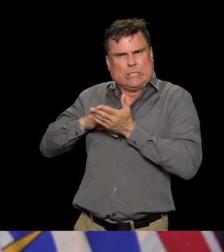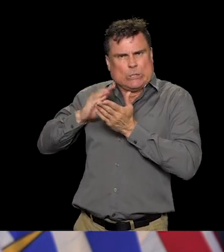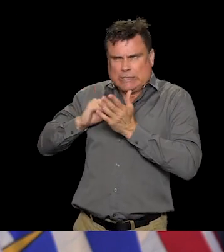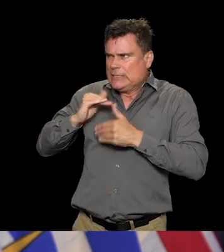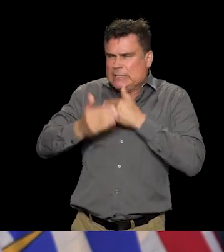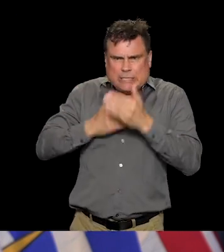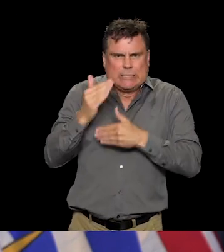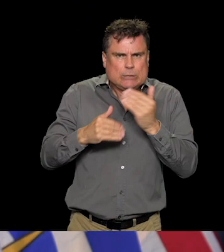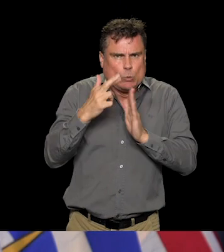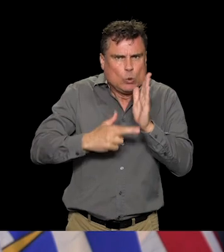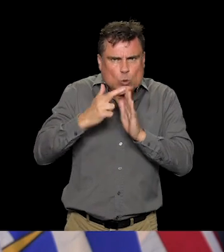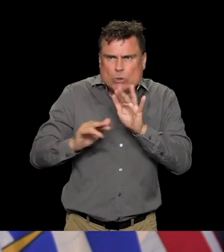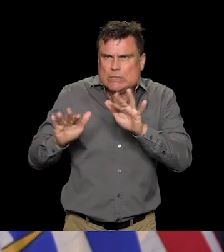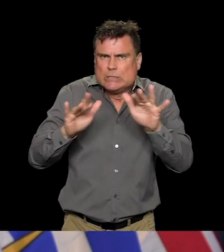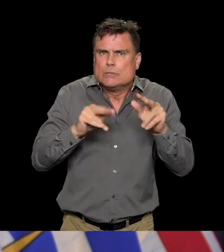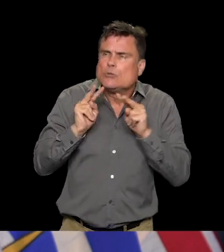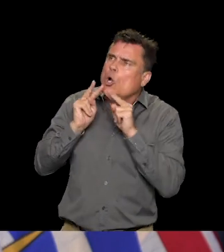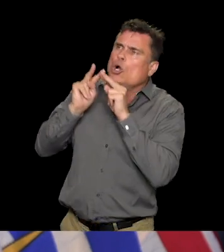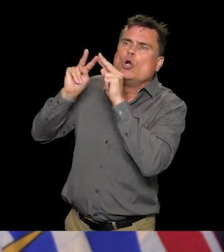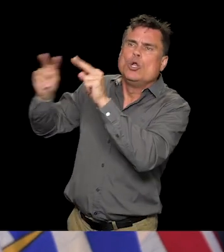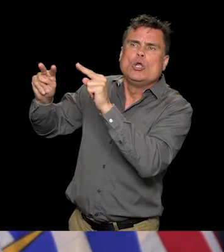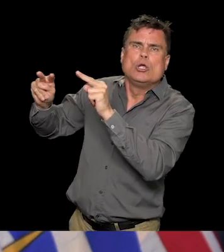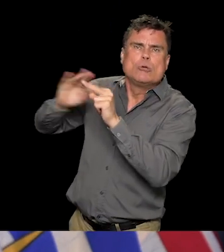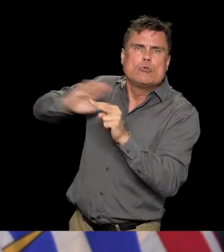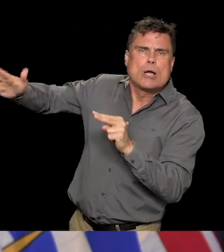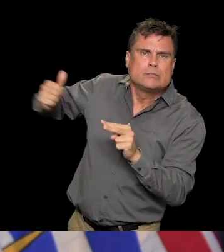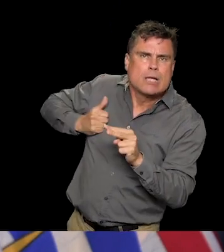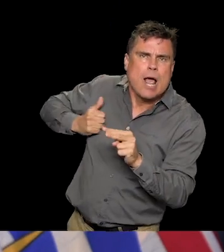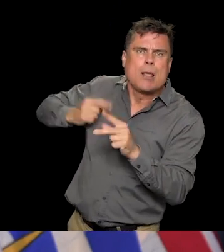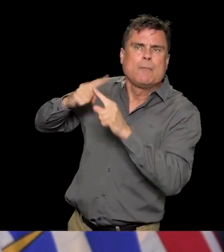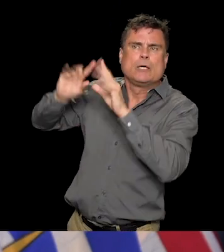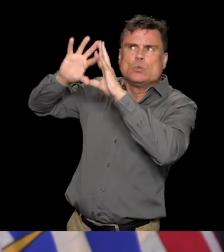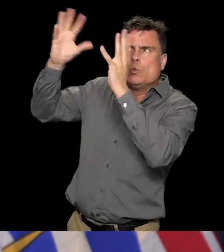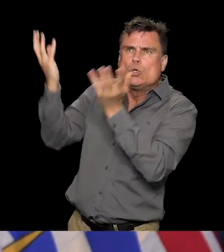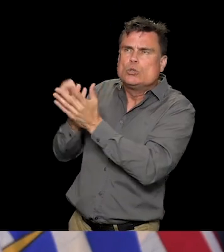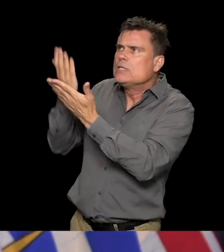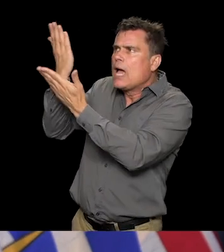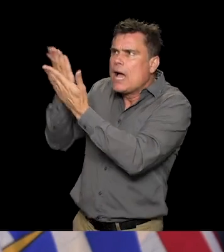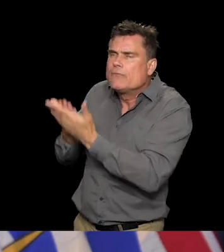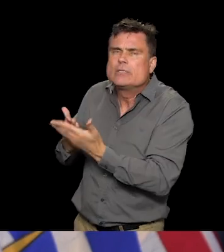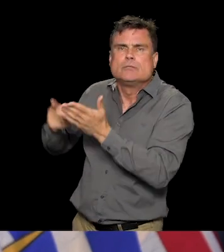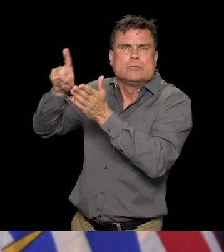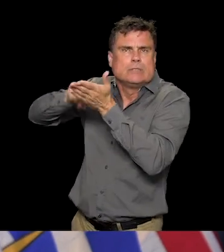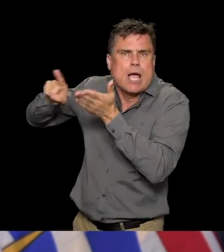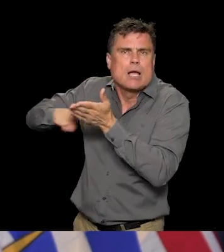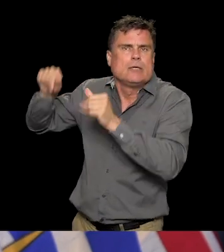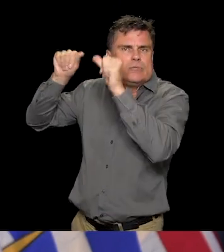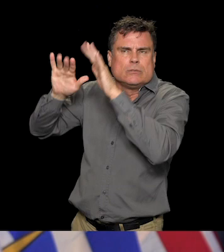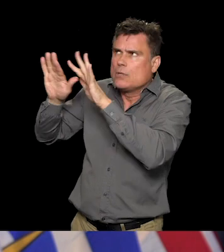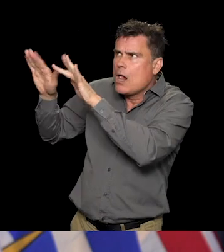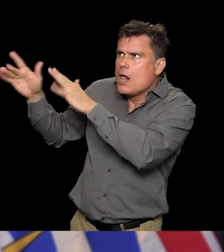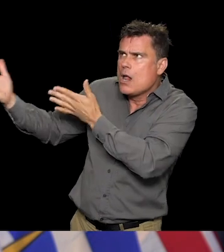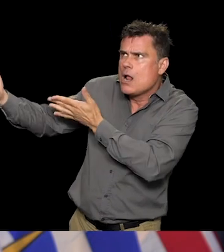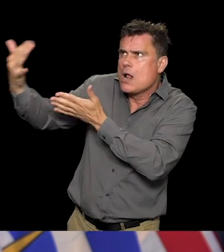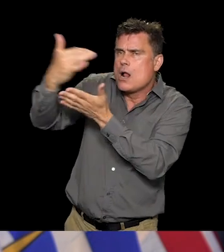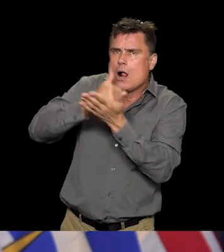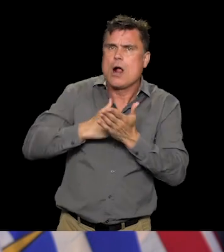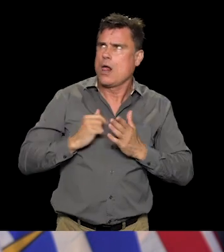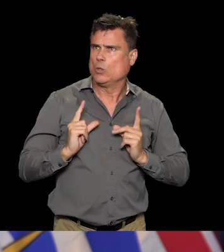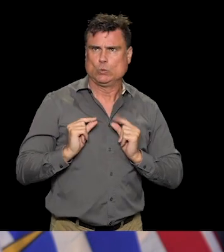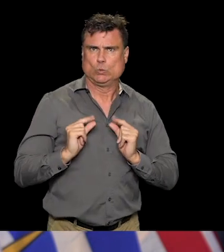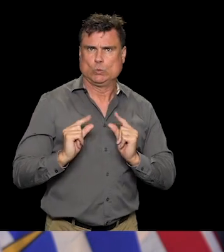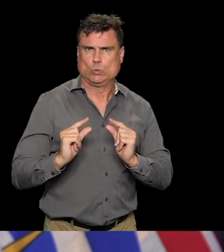doing and how it's working and these early morning calls that I had with my colleagues around the world is ways that we help exchange